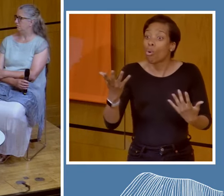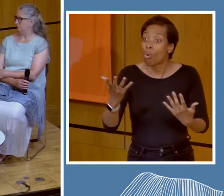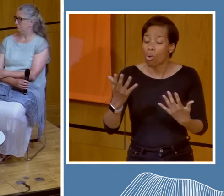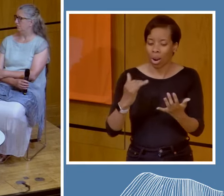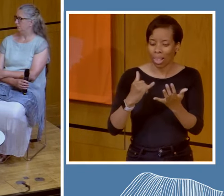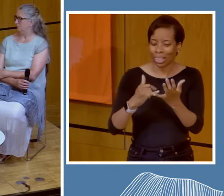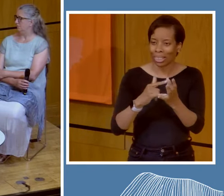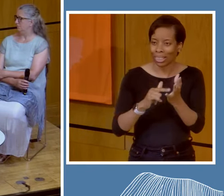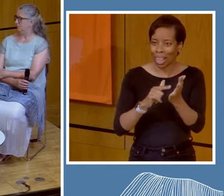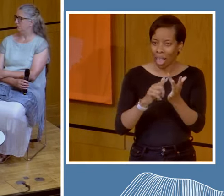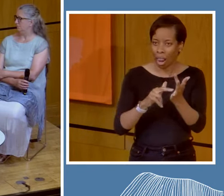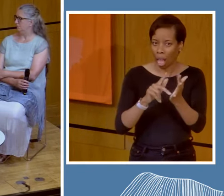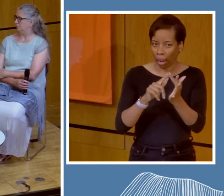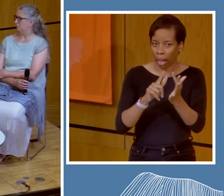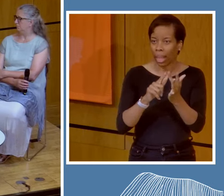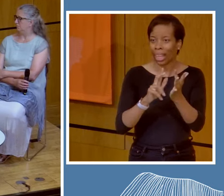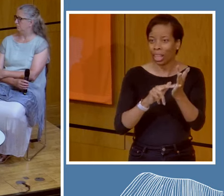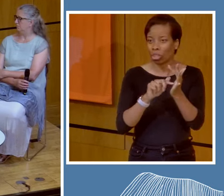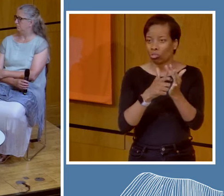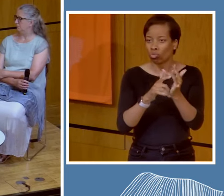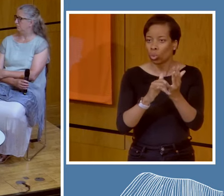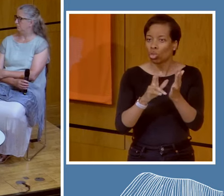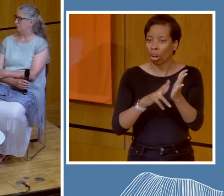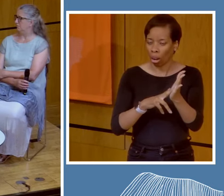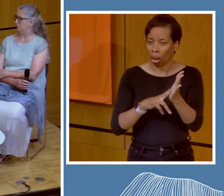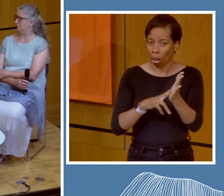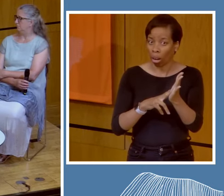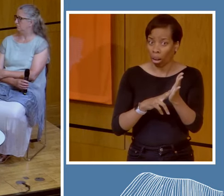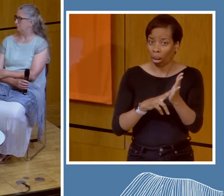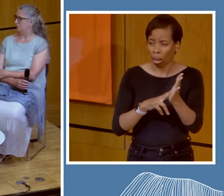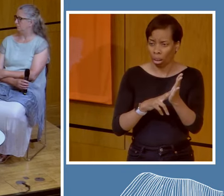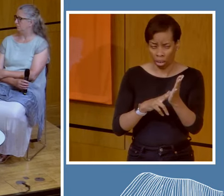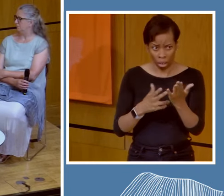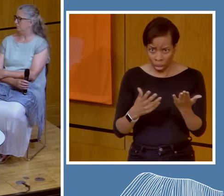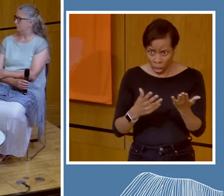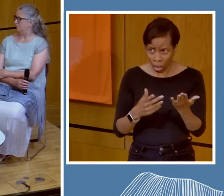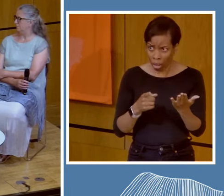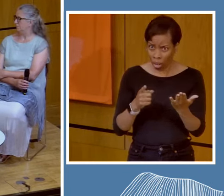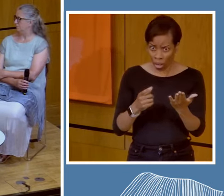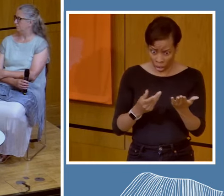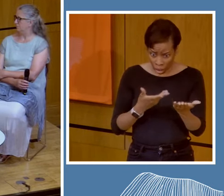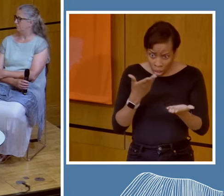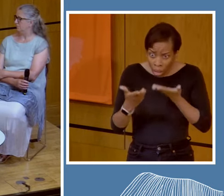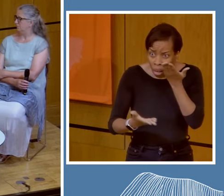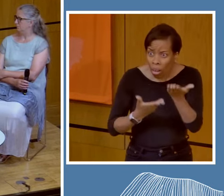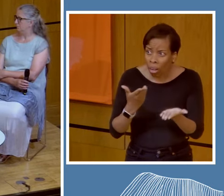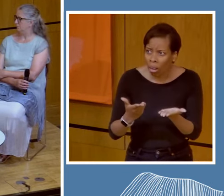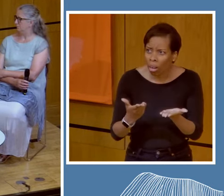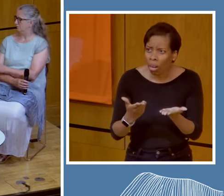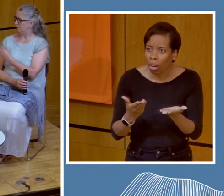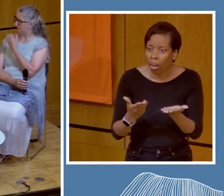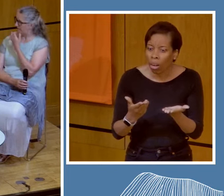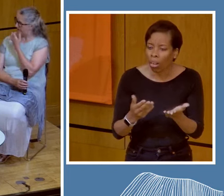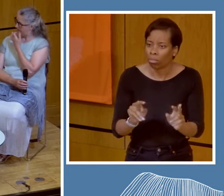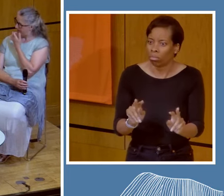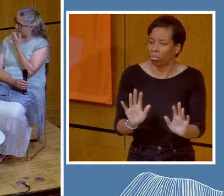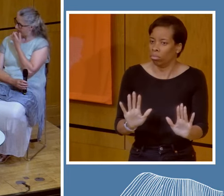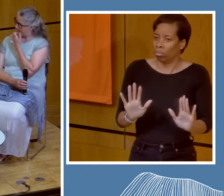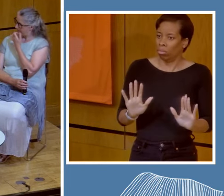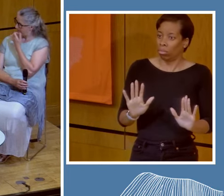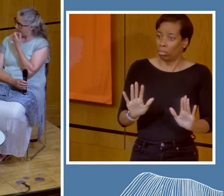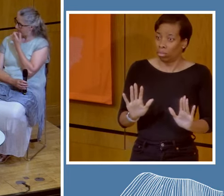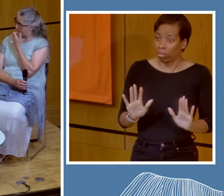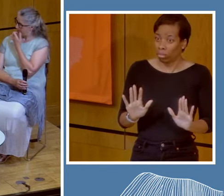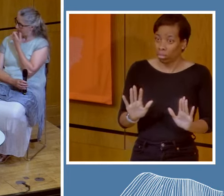rise. Maintaining menstrual hygiene is so difficult, yet it's only now that we are even putting